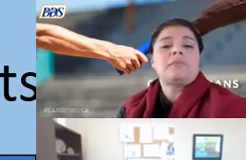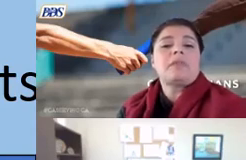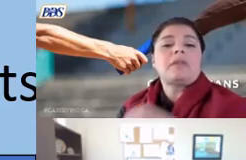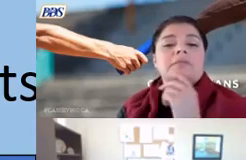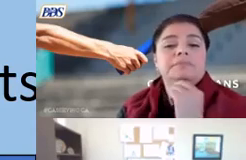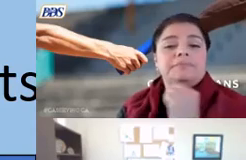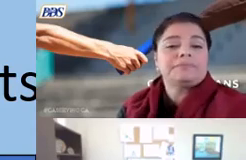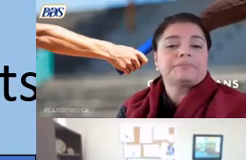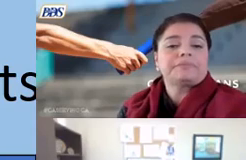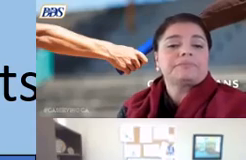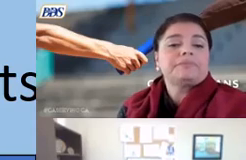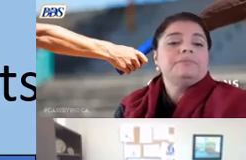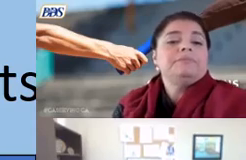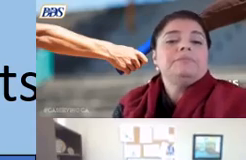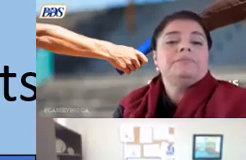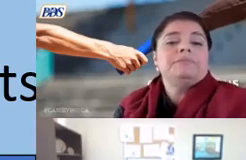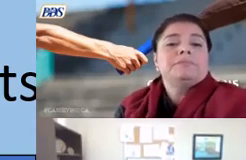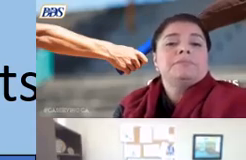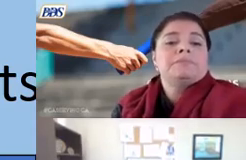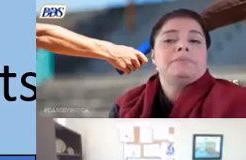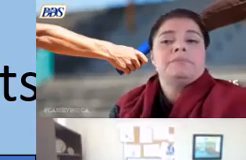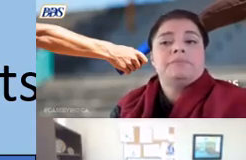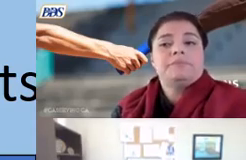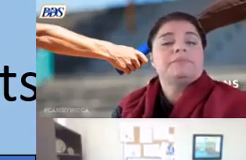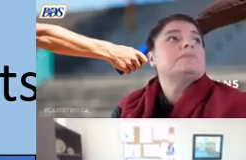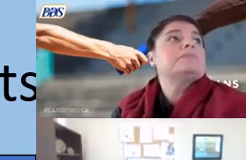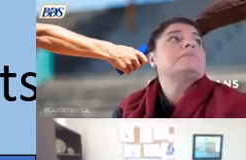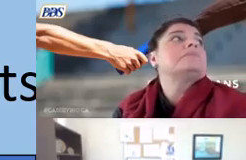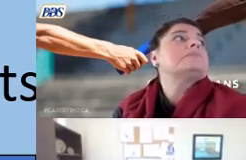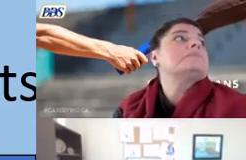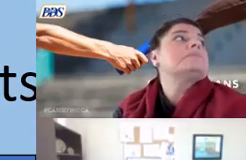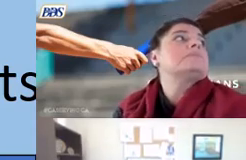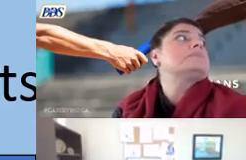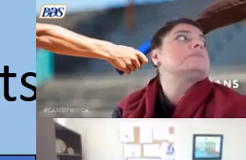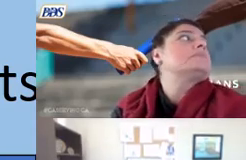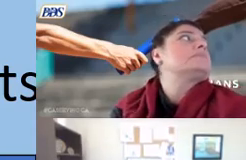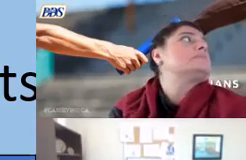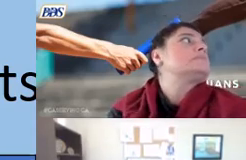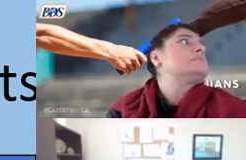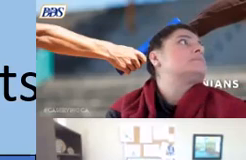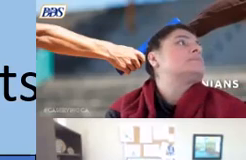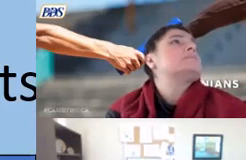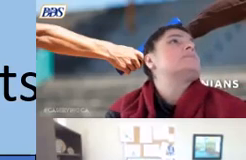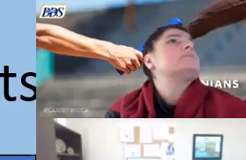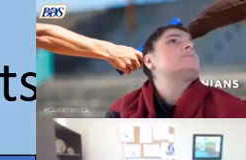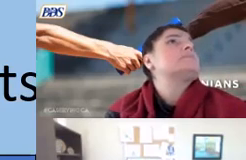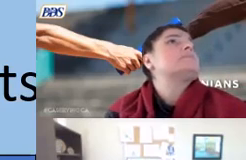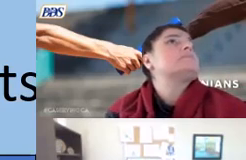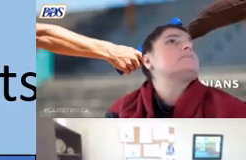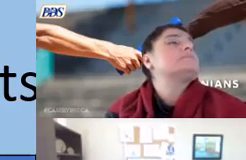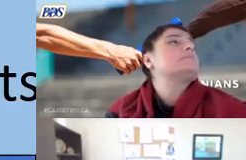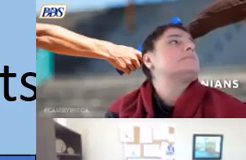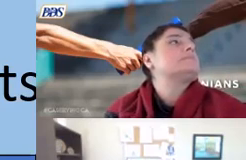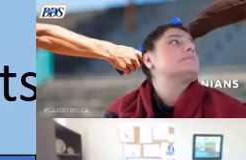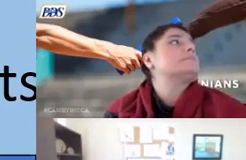spent system-wide on uh the various ethnic populations um i'll share